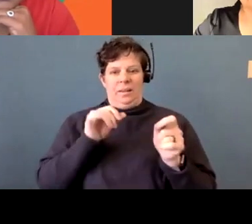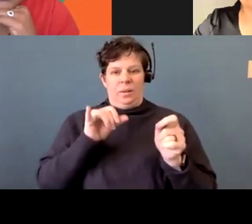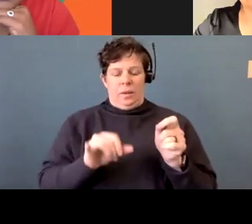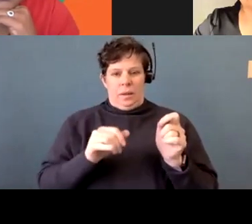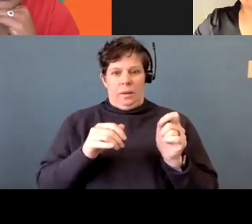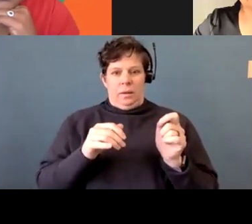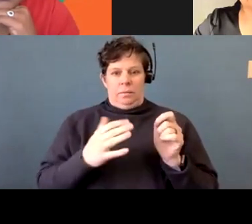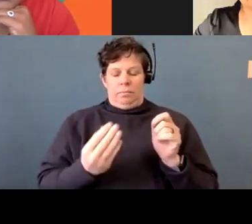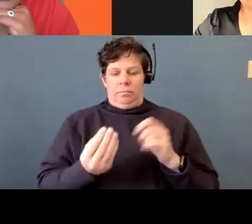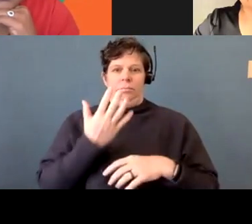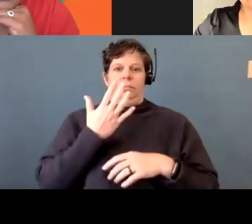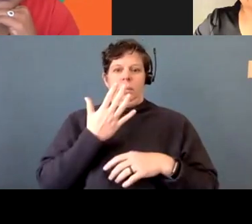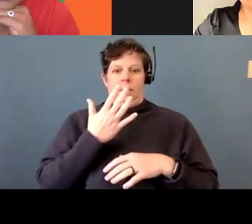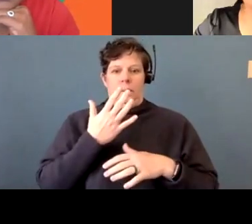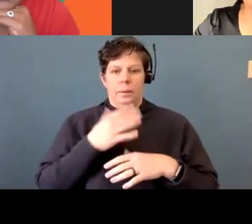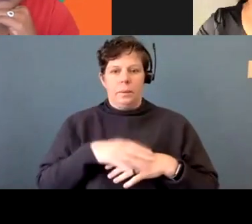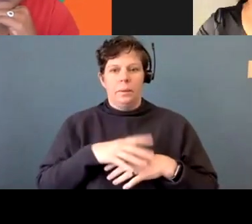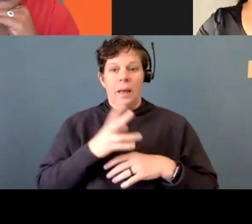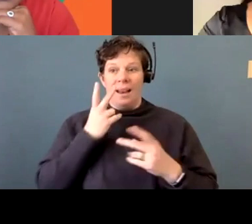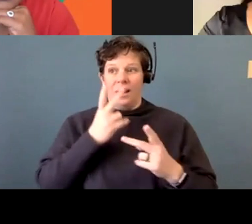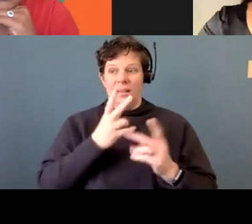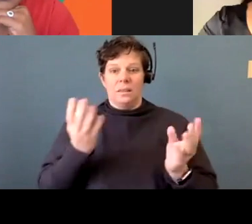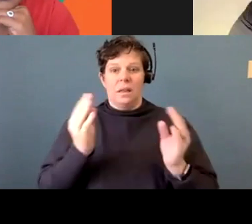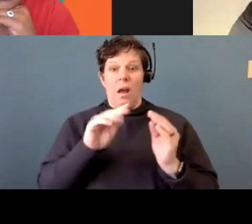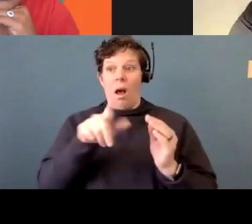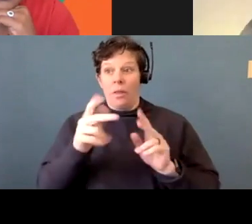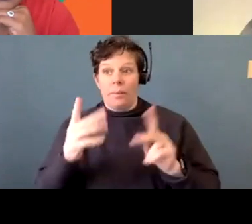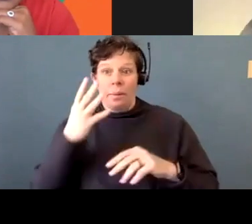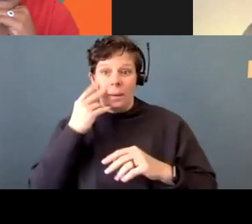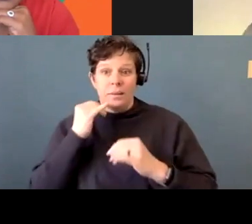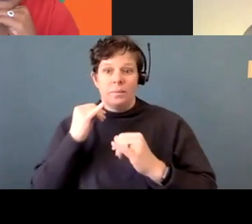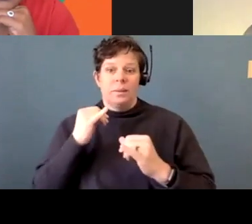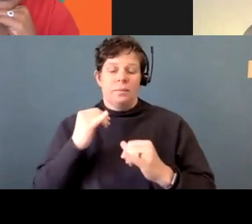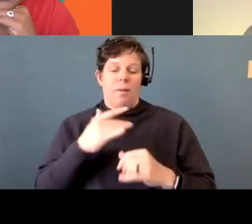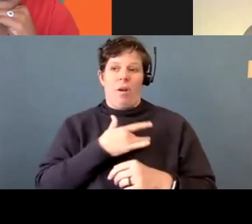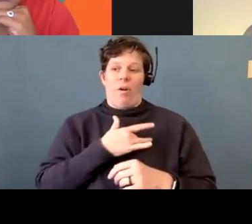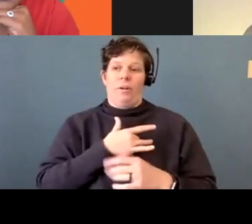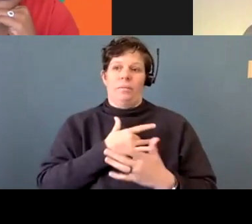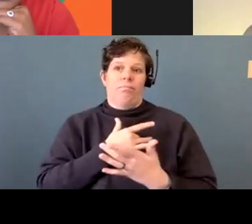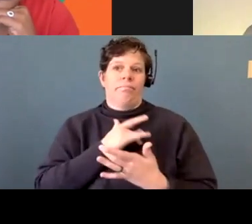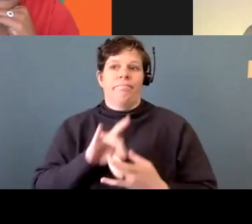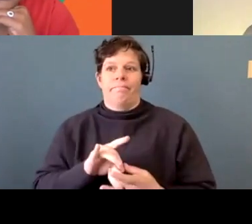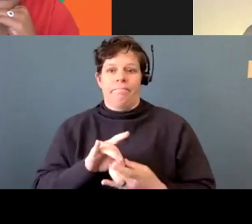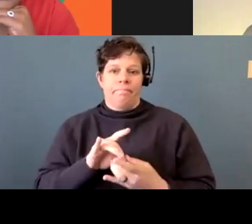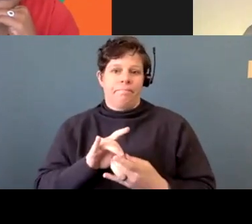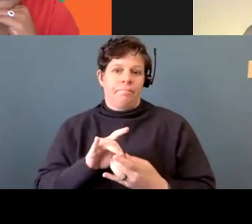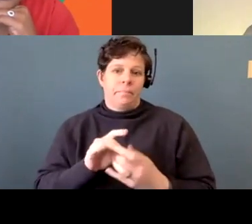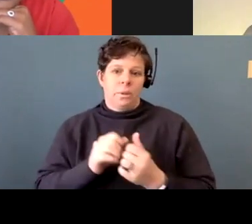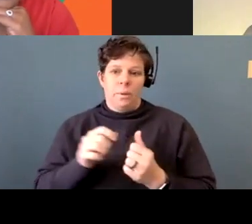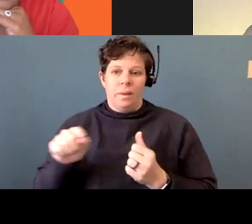um, this has happened to, um, your heart seriously reaches out to them under